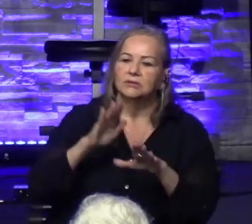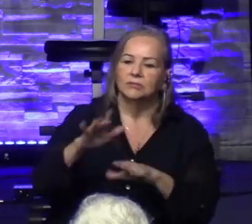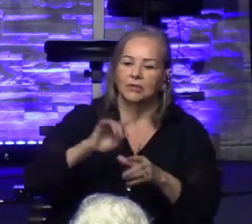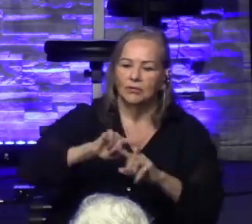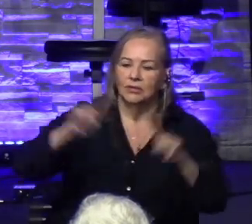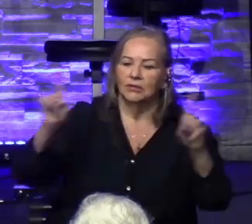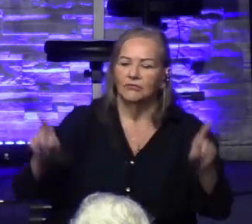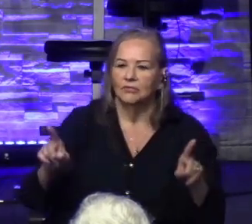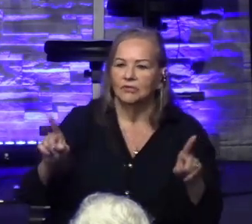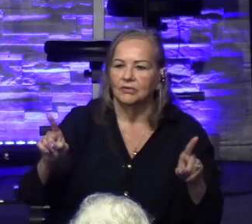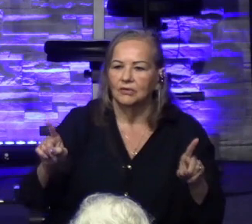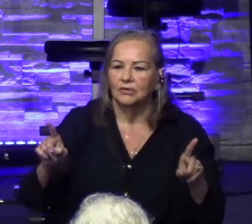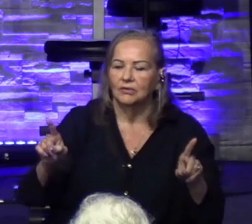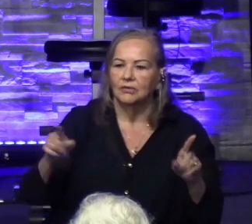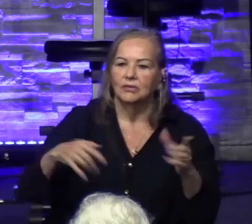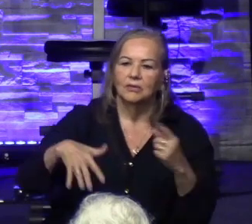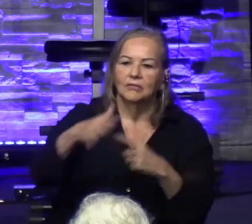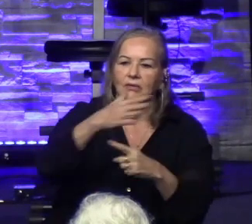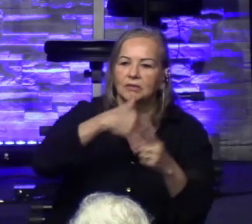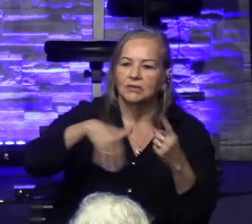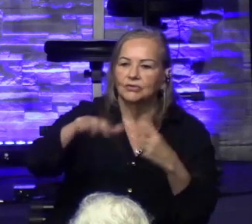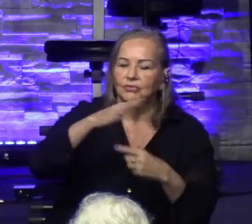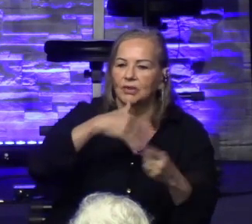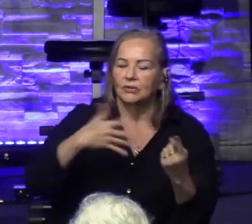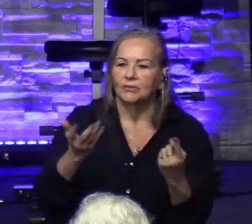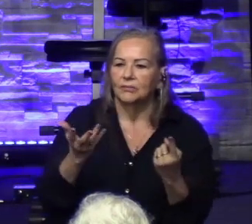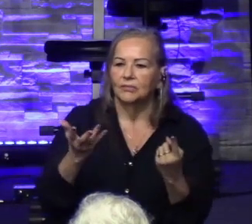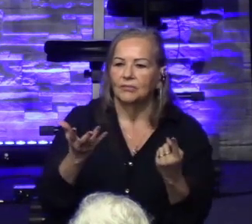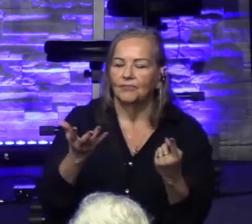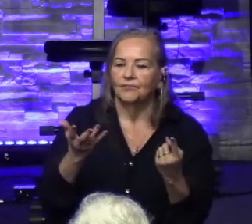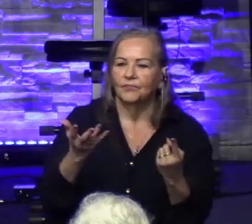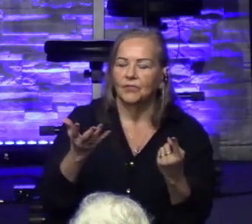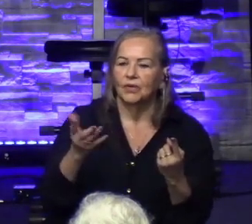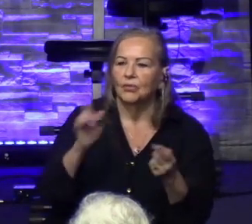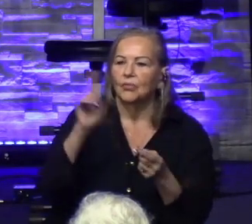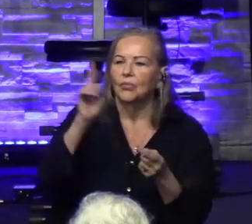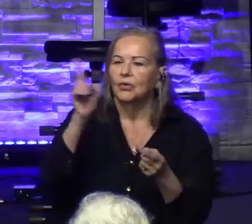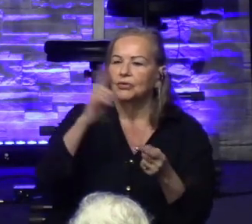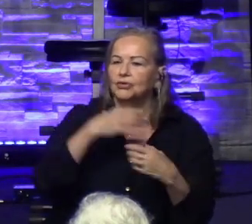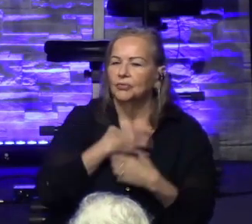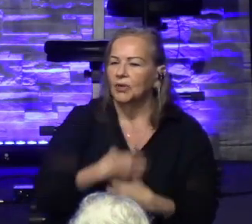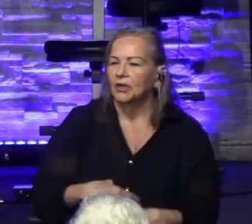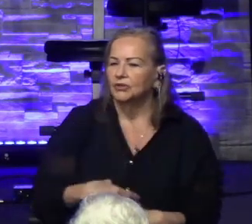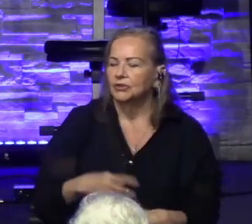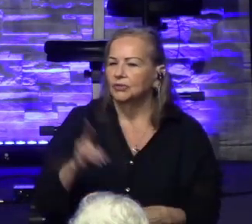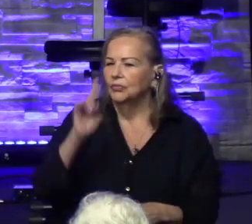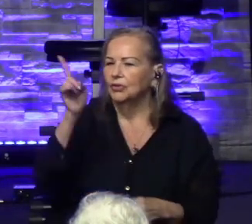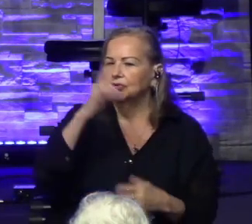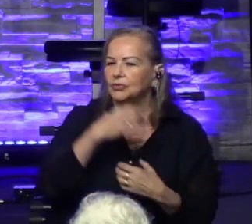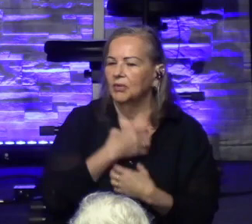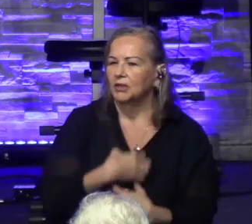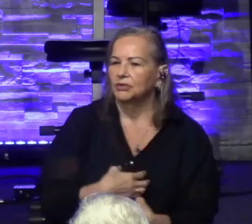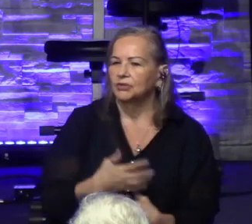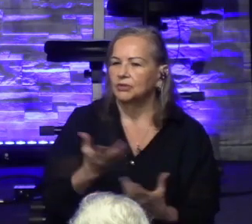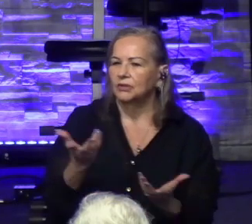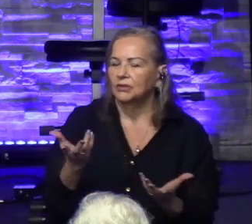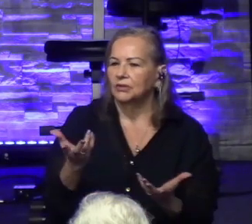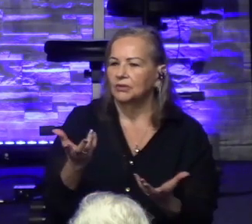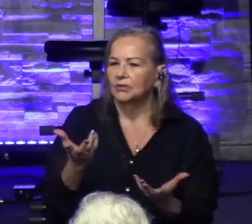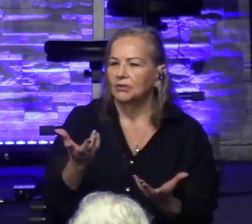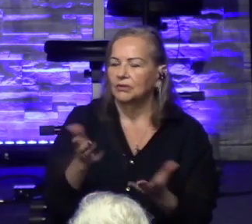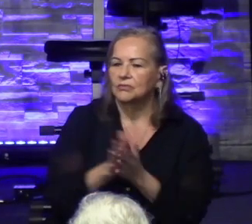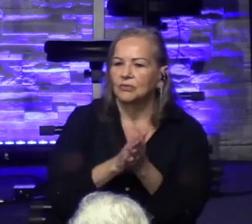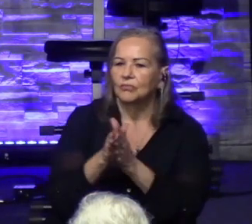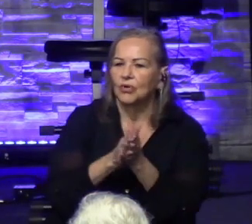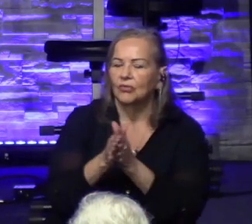different for them around them. So where's our passion at today? Where's your passion? What are you passionate about?